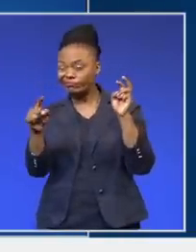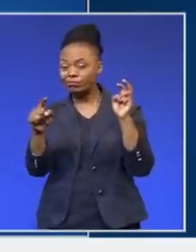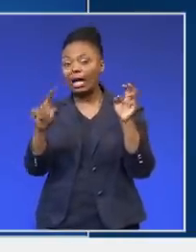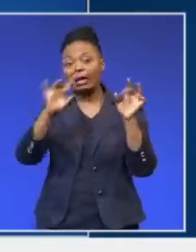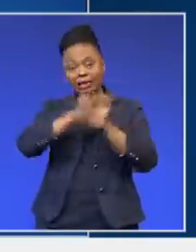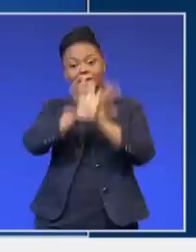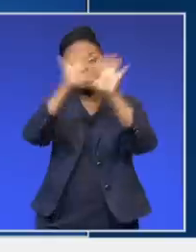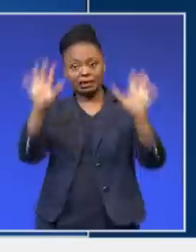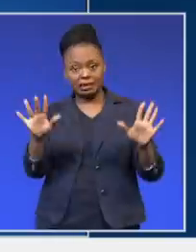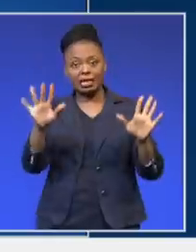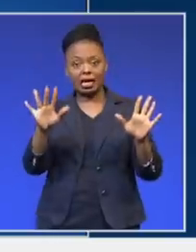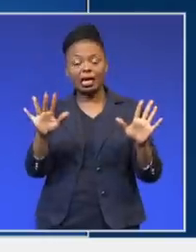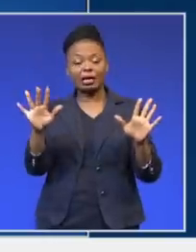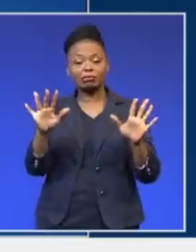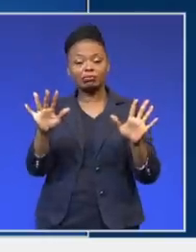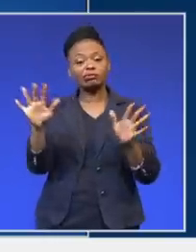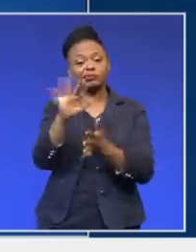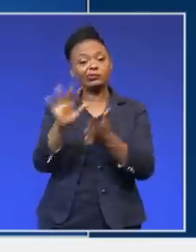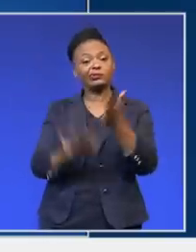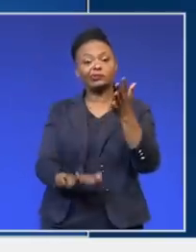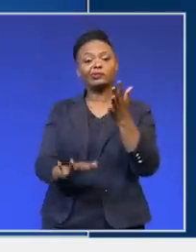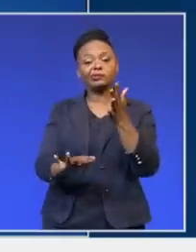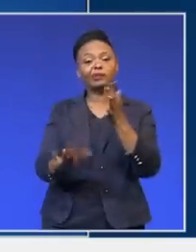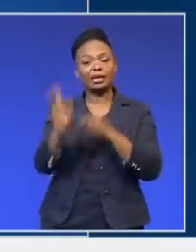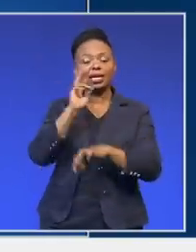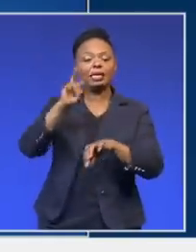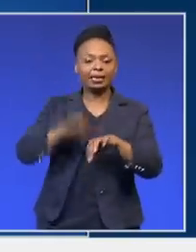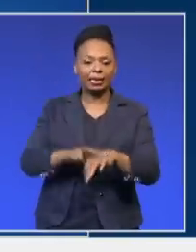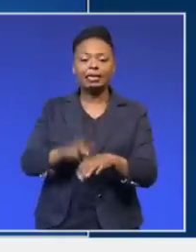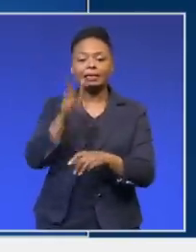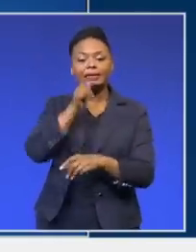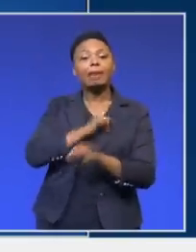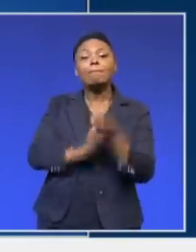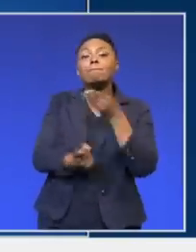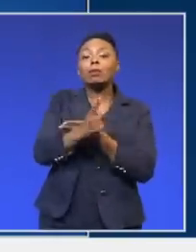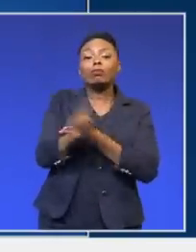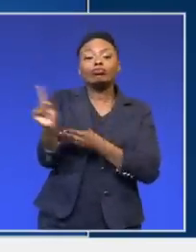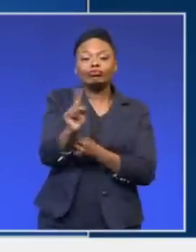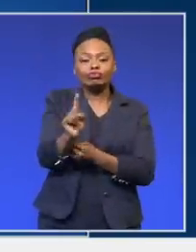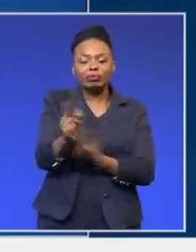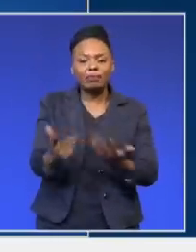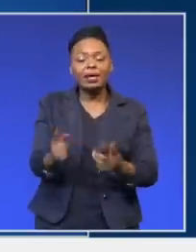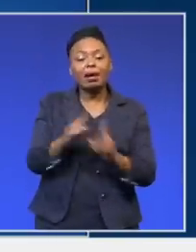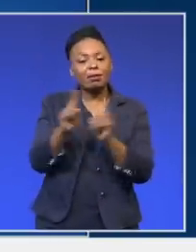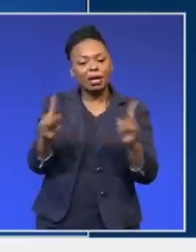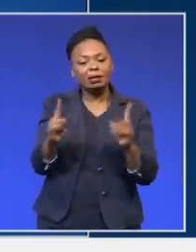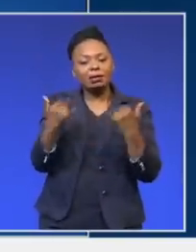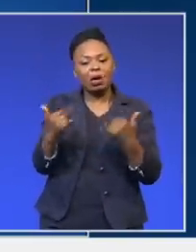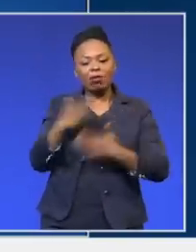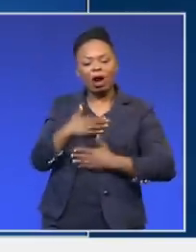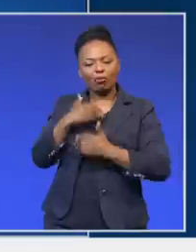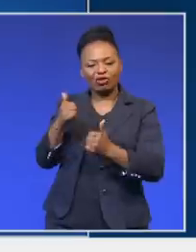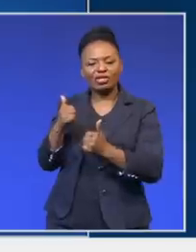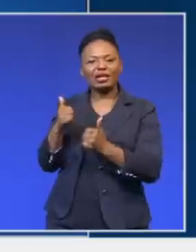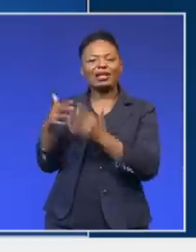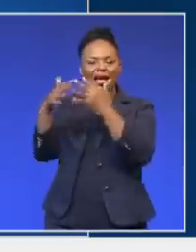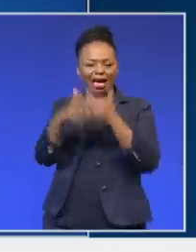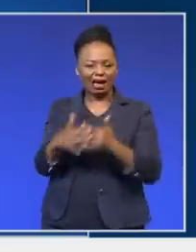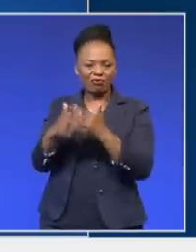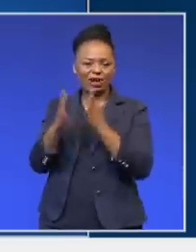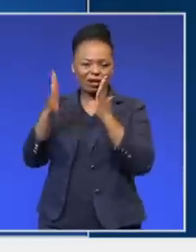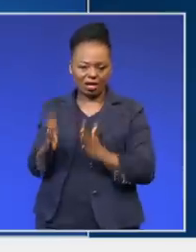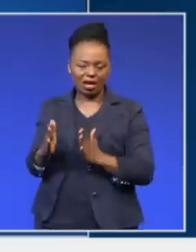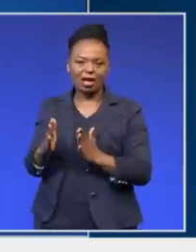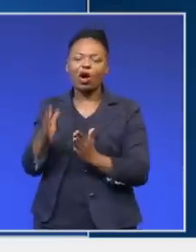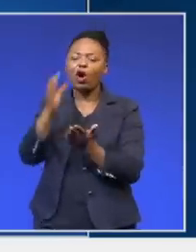and telling us what happened. Alternatively, obviously, we would appreciate the Americans to provide us the